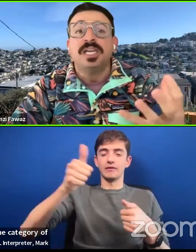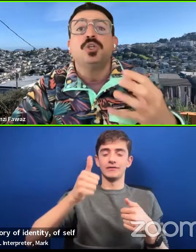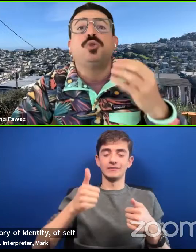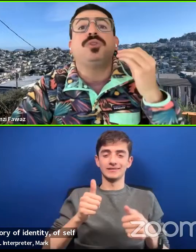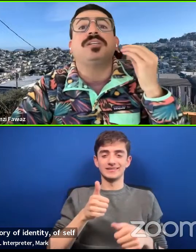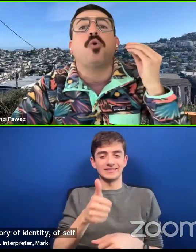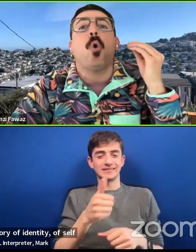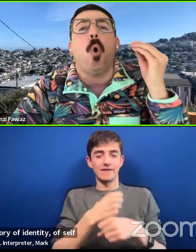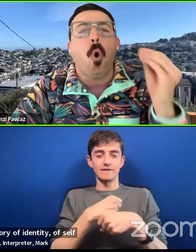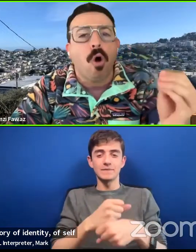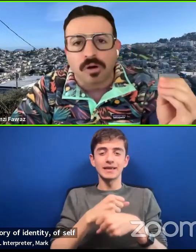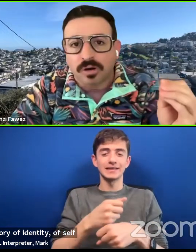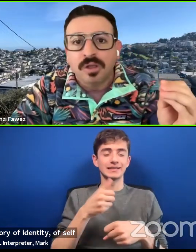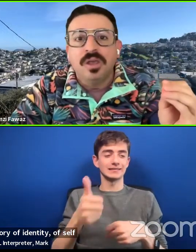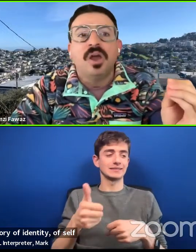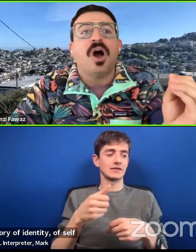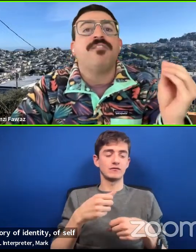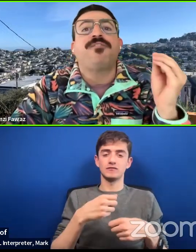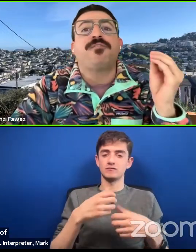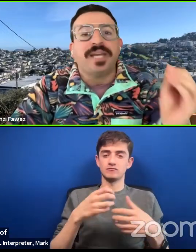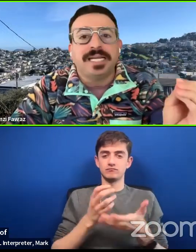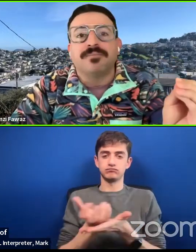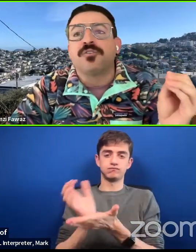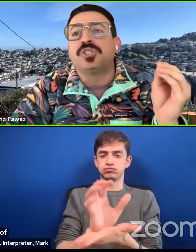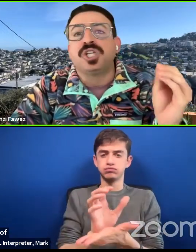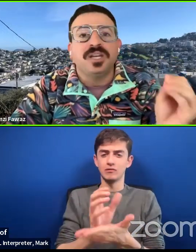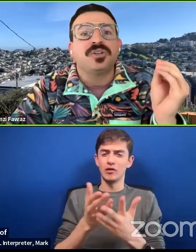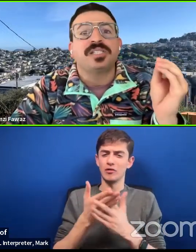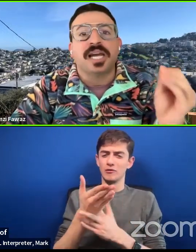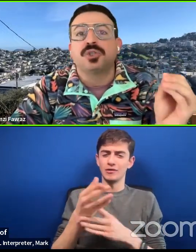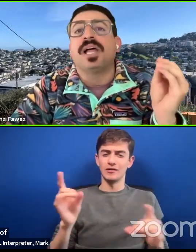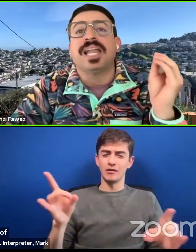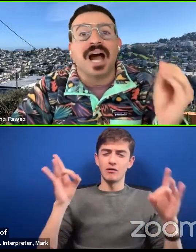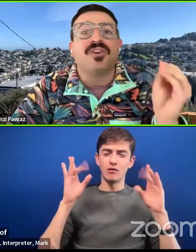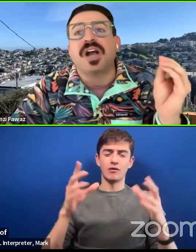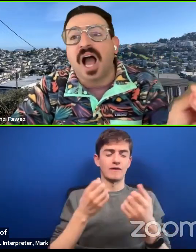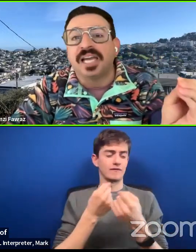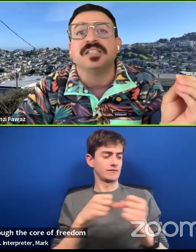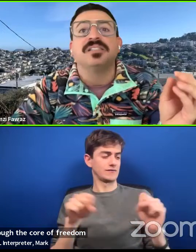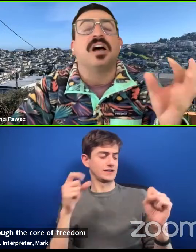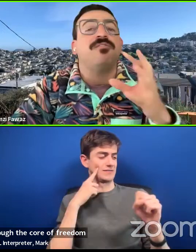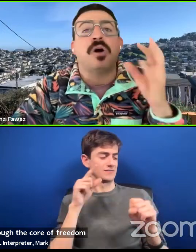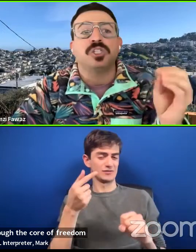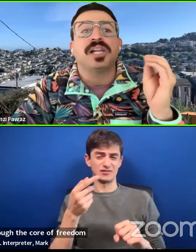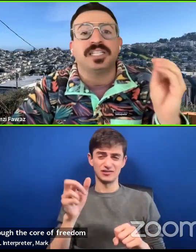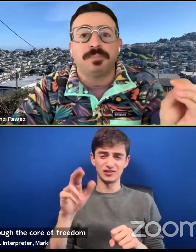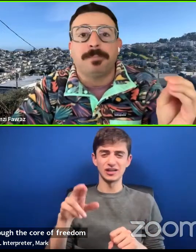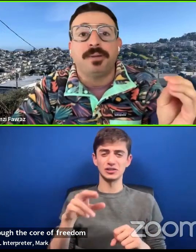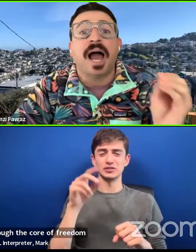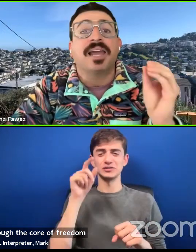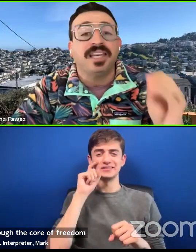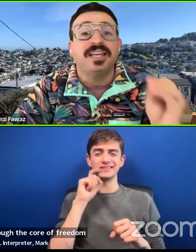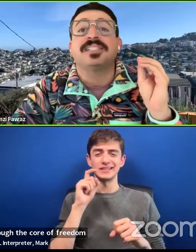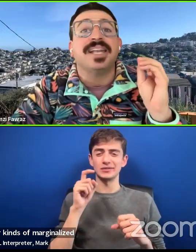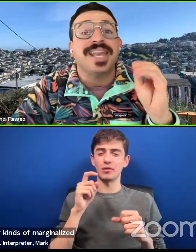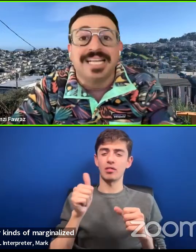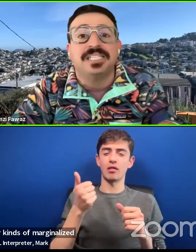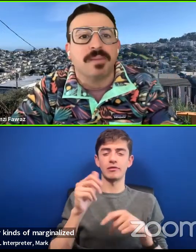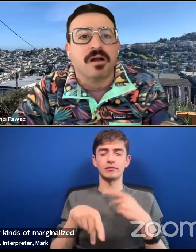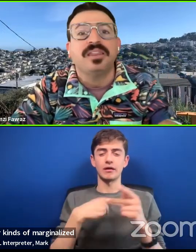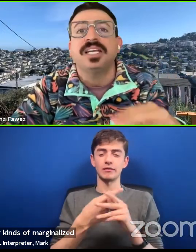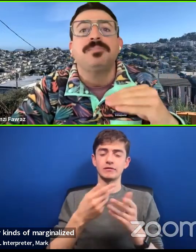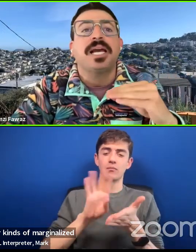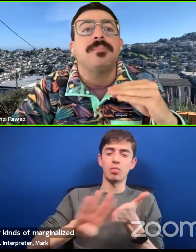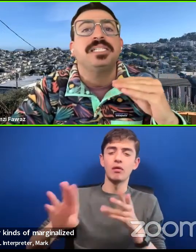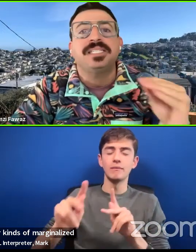-production to the core of freedom for gender, sexual, and other kinds of marginalized people, I think is a